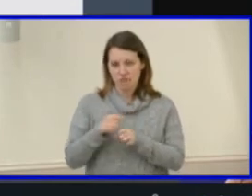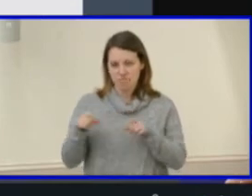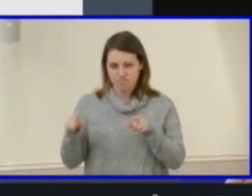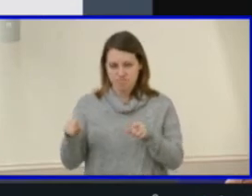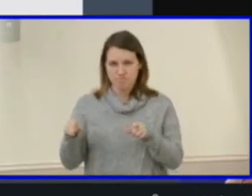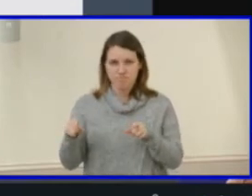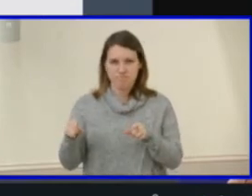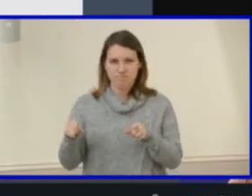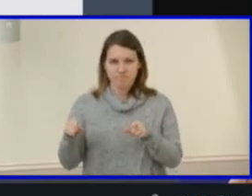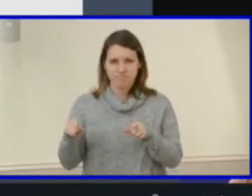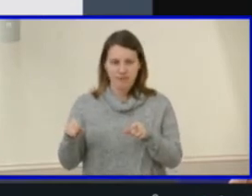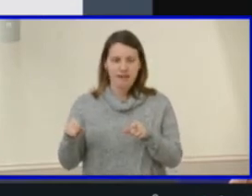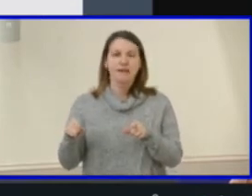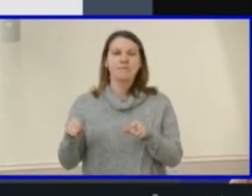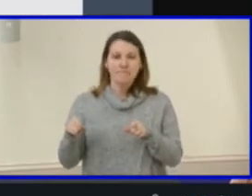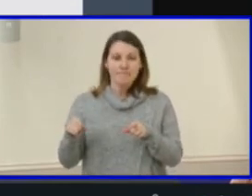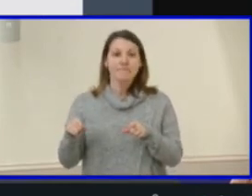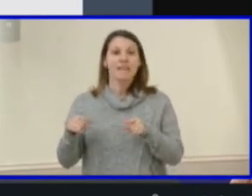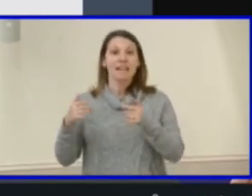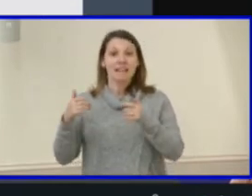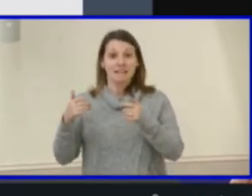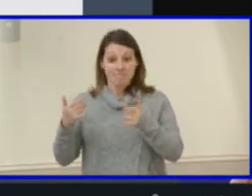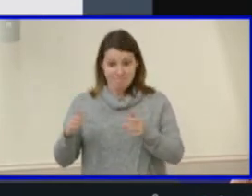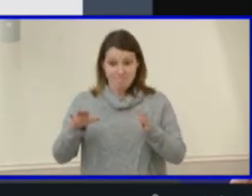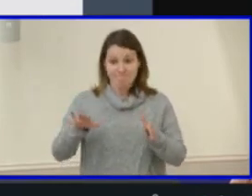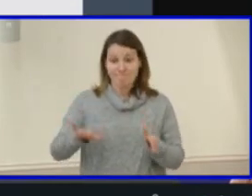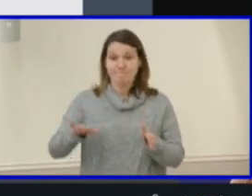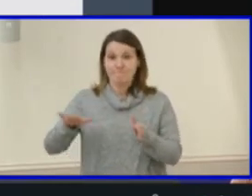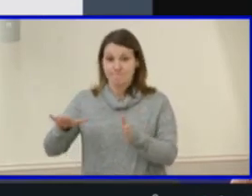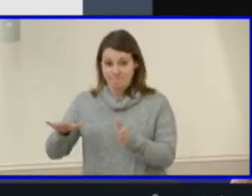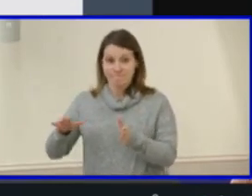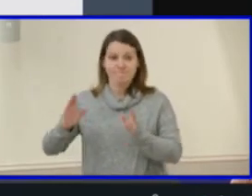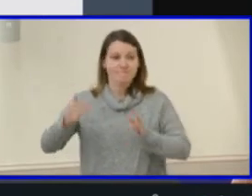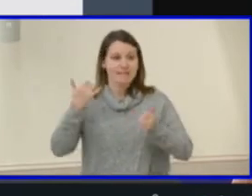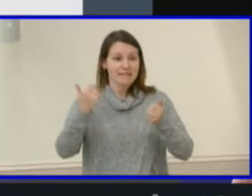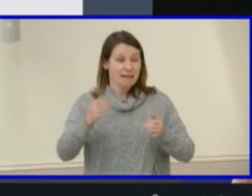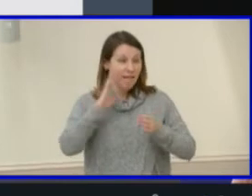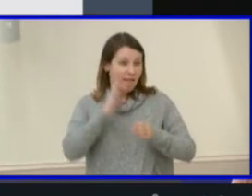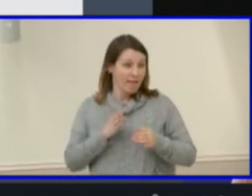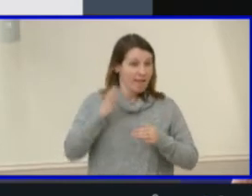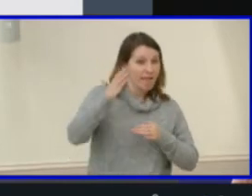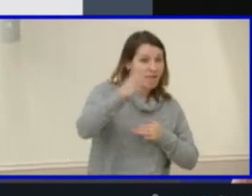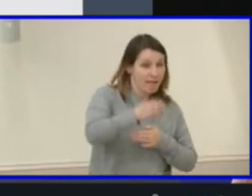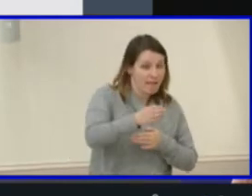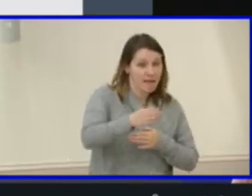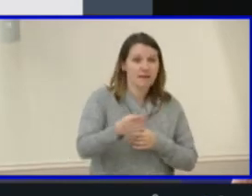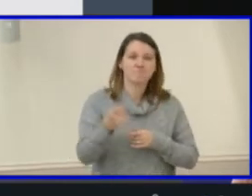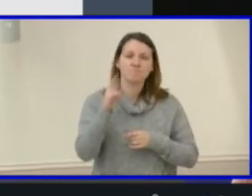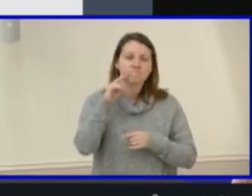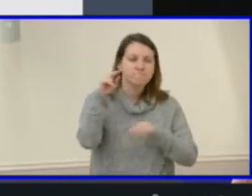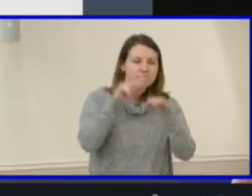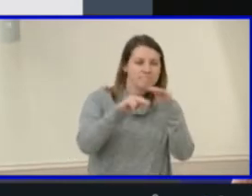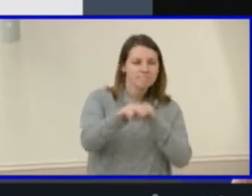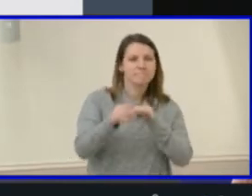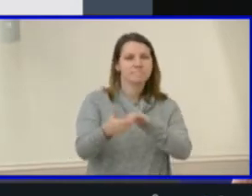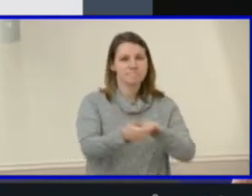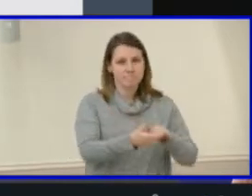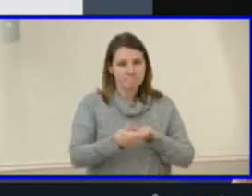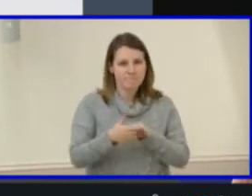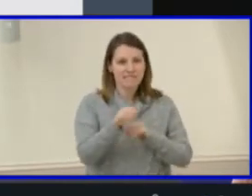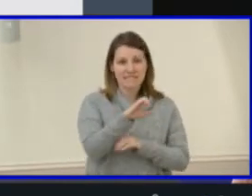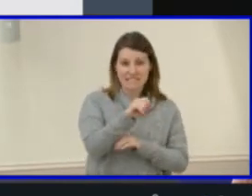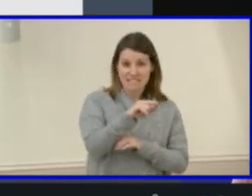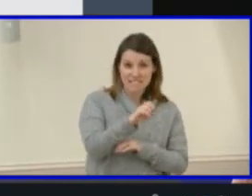And looking further to the future, as a result of a collaboration between School Counseling Services, CTE and the Department of Family